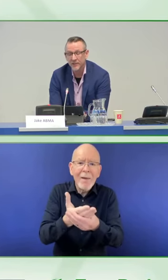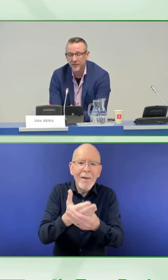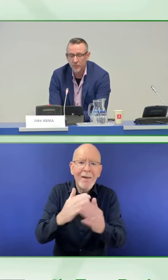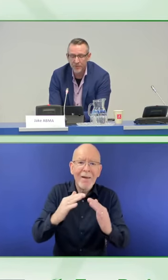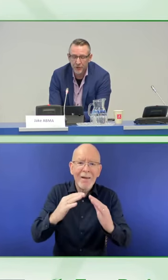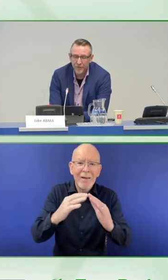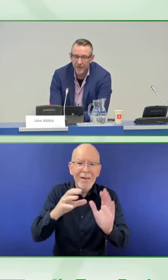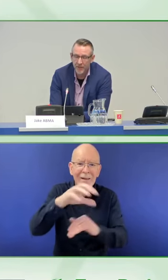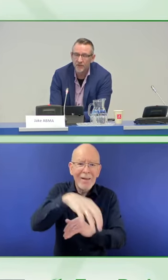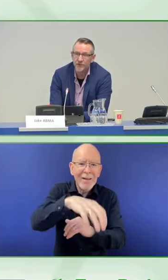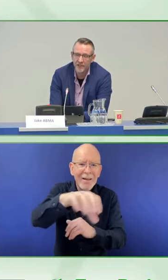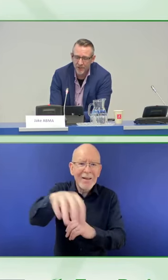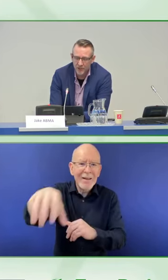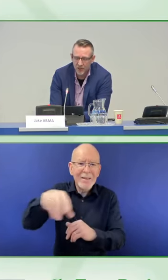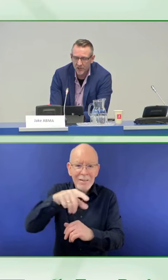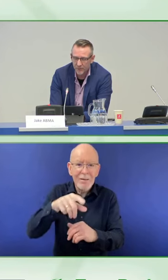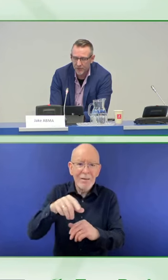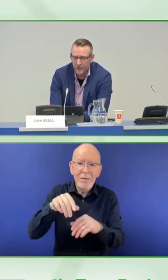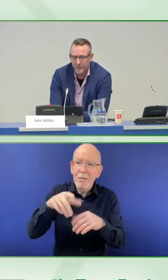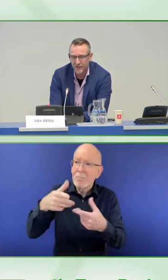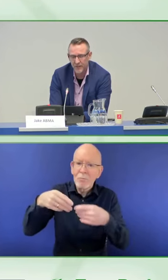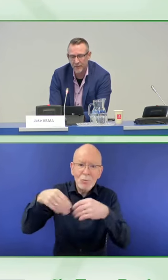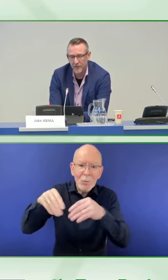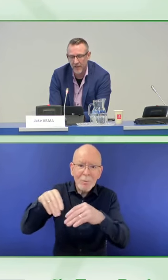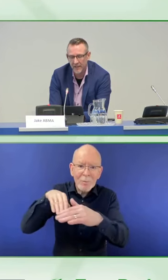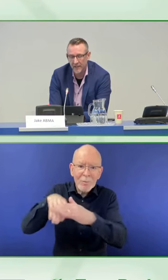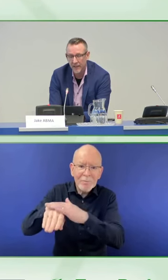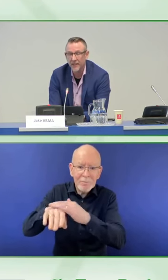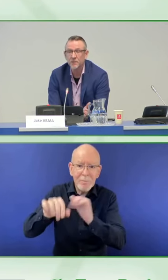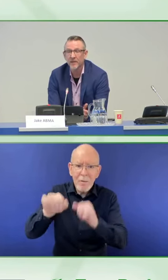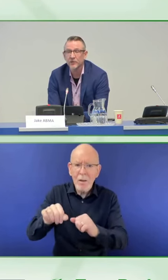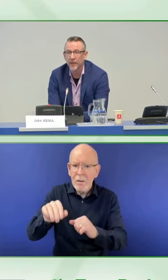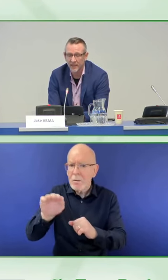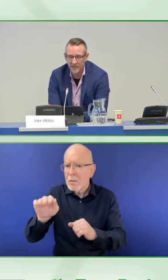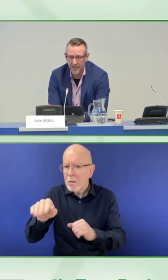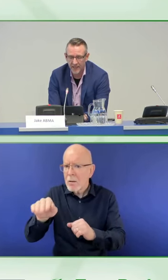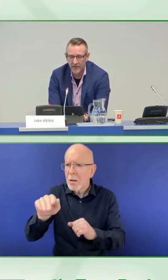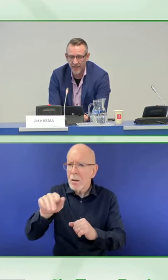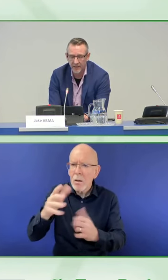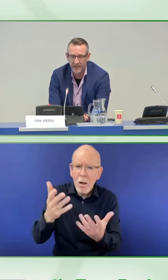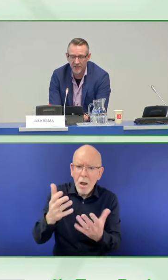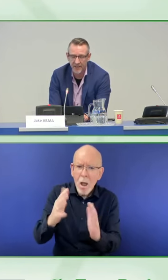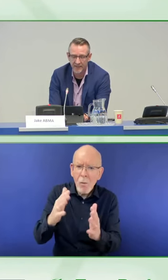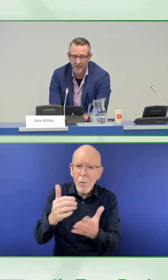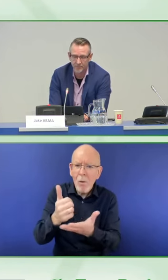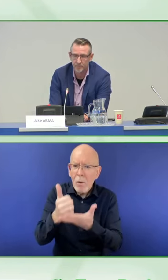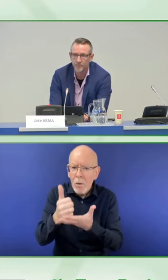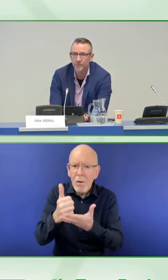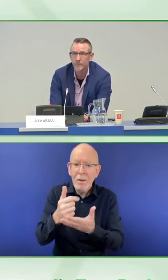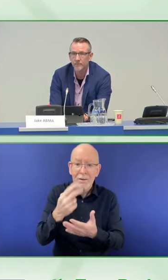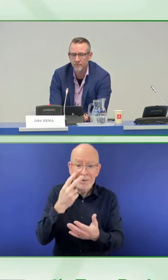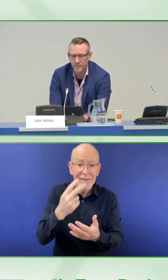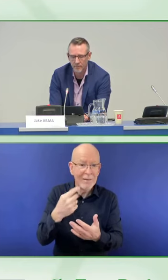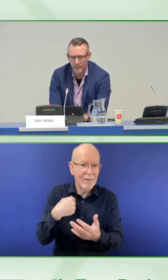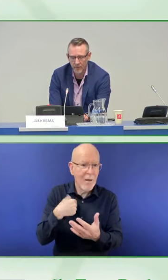while still preserving our traditional customer service telephone line, a special balance line and chat.